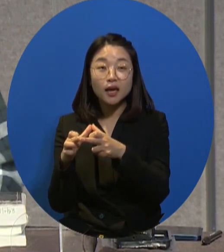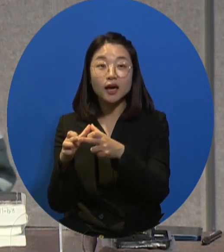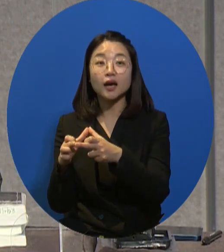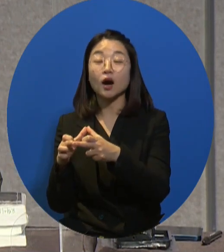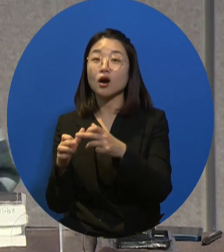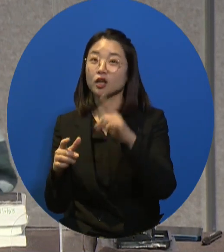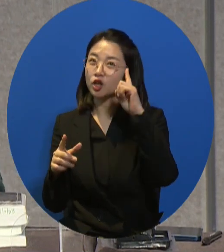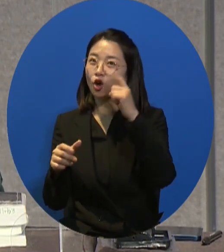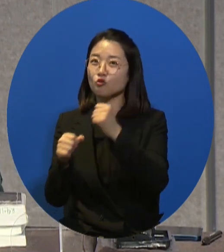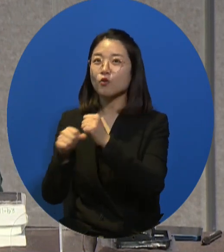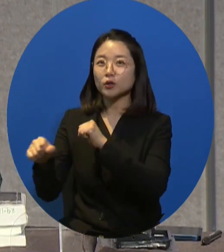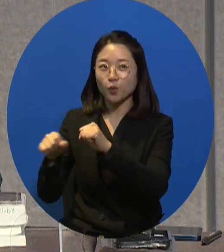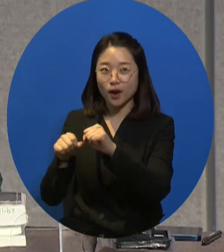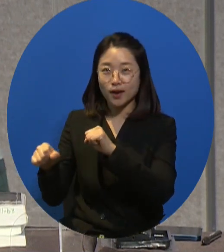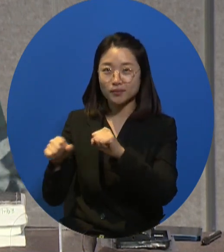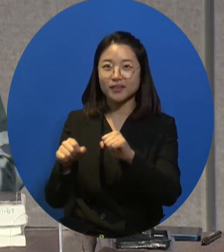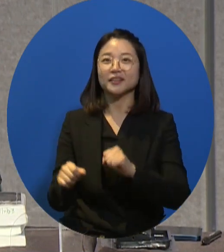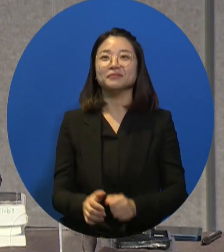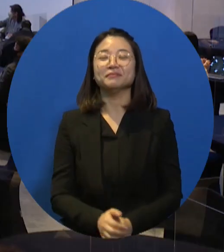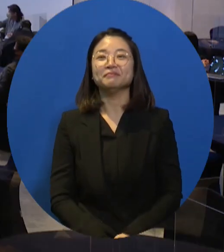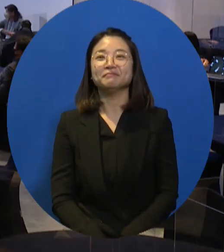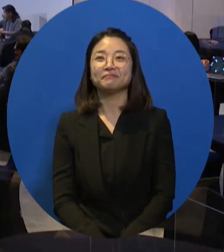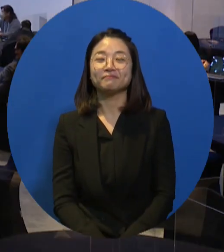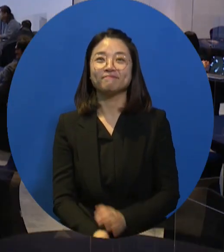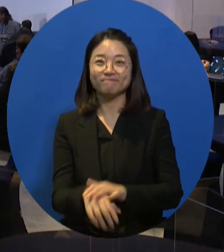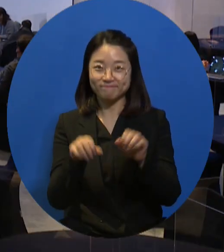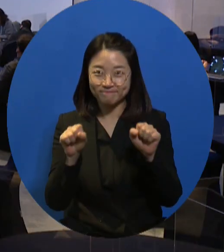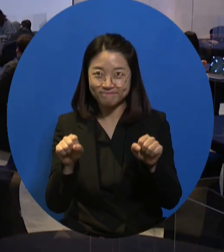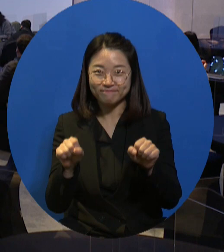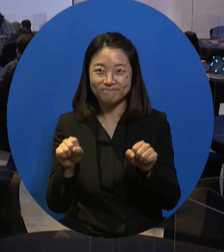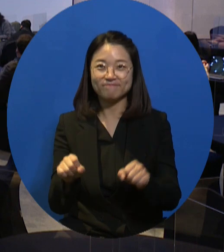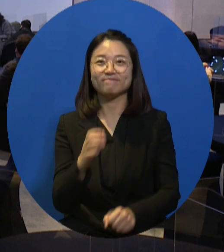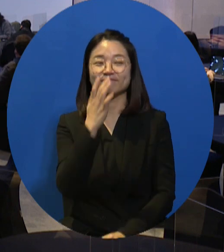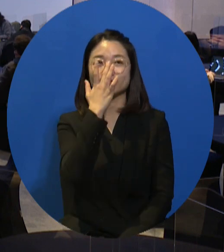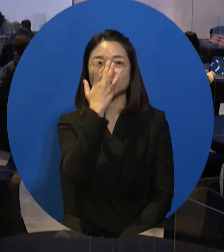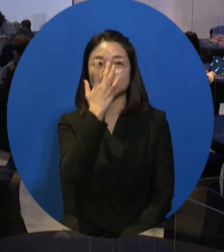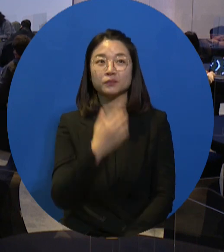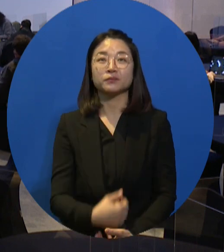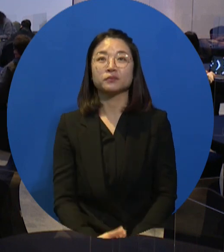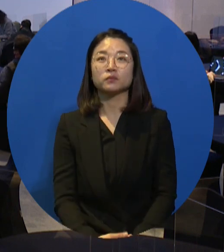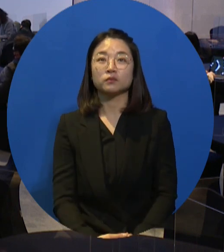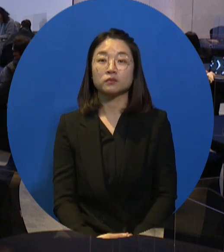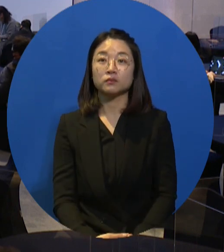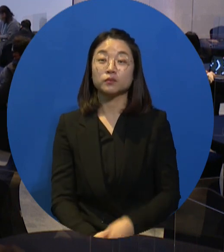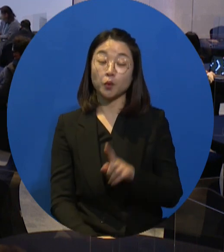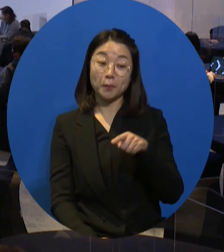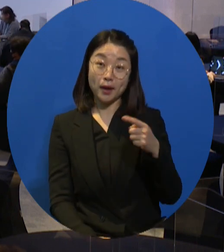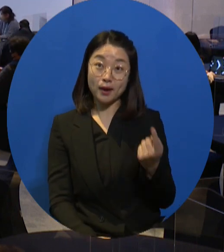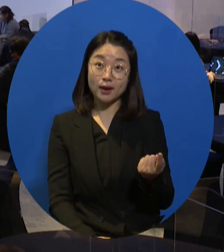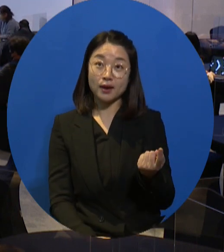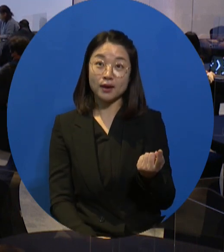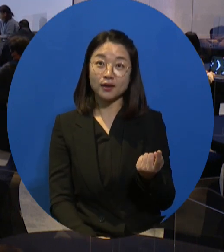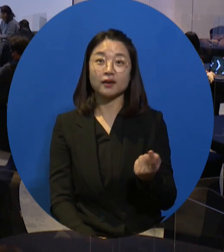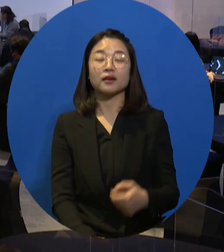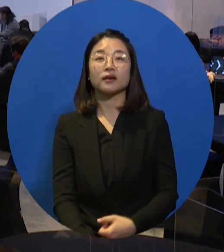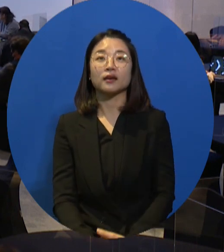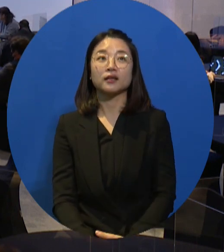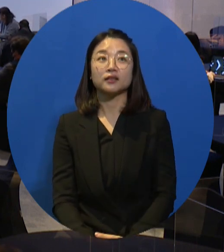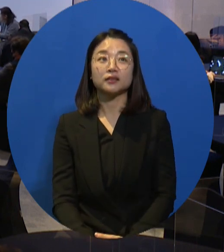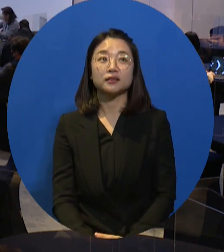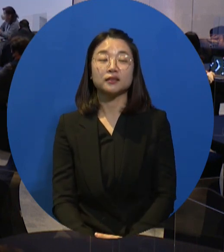And I'm also CEO of B minor. My name is Kim Do-hyun. It is a pleasure to meet you. And to my left,